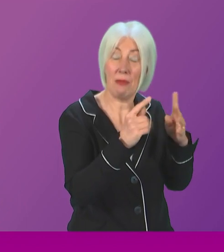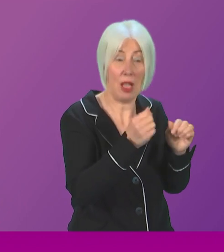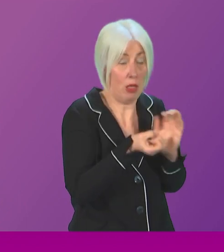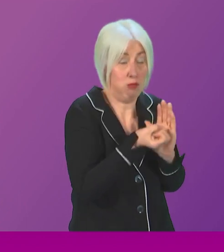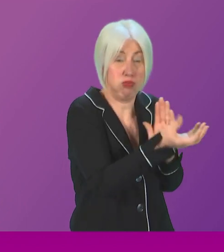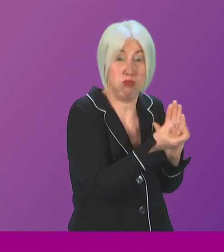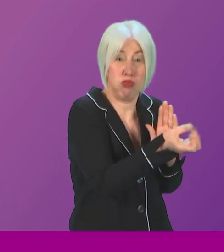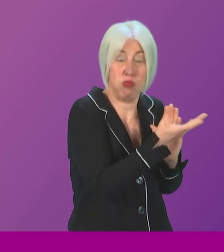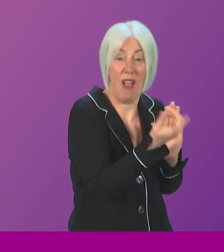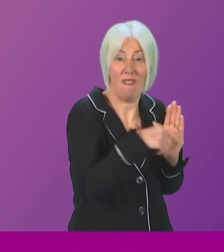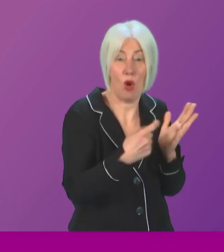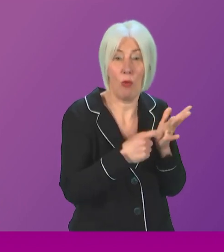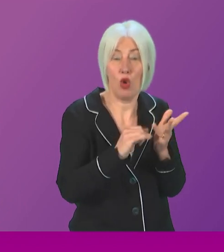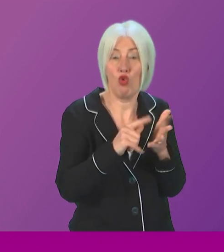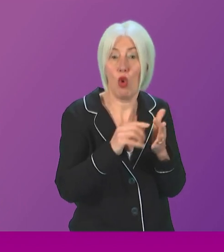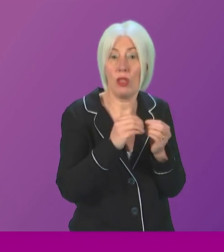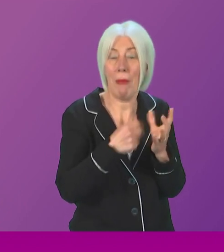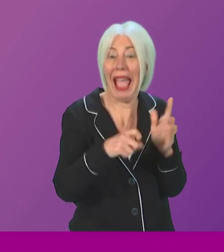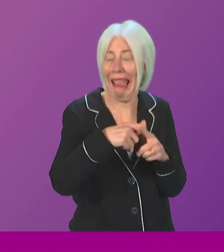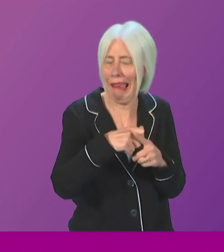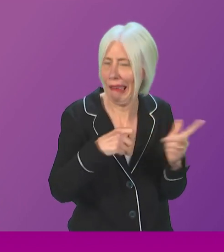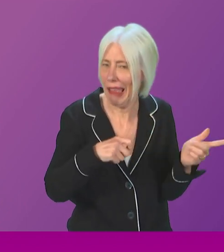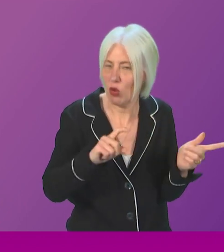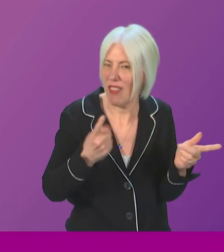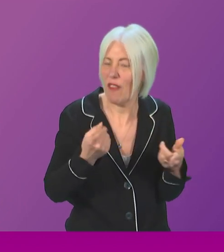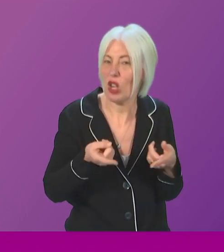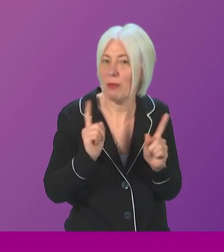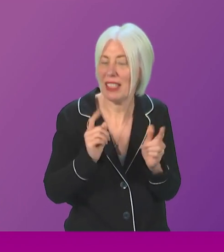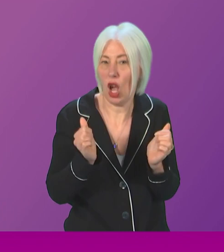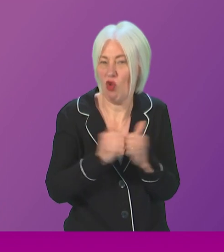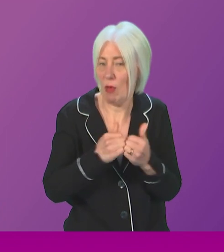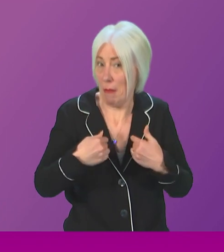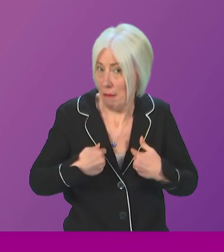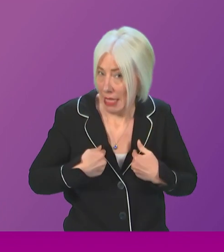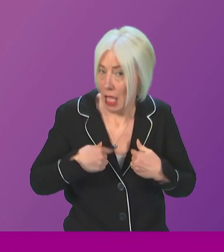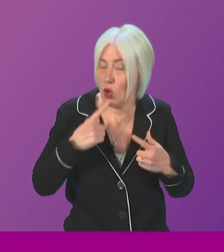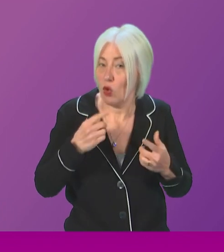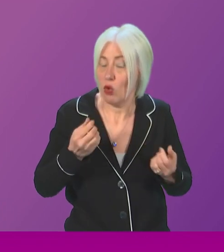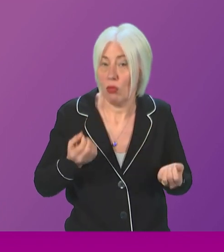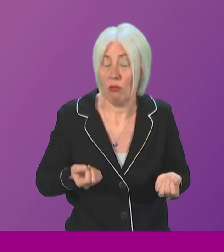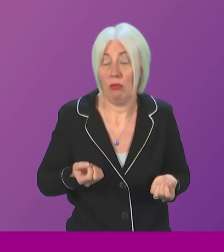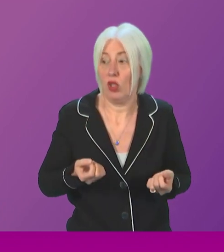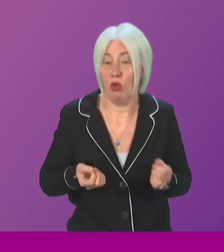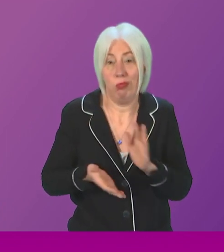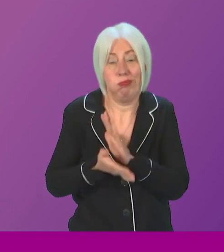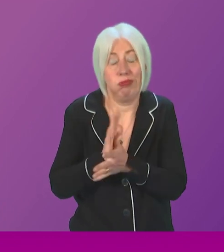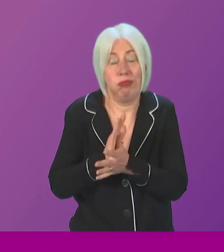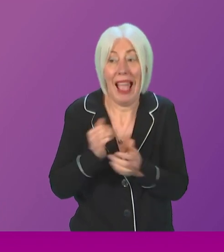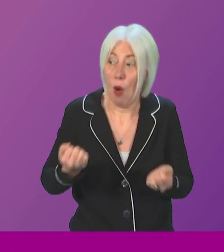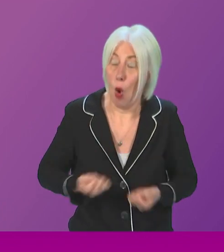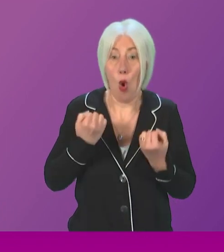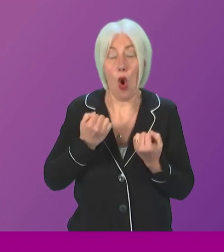Therefore, does the First Minister agree with me that sacrificing development of our own gas resource